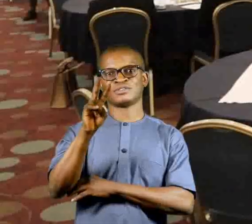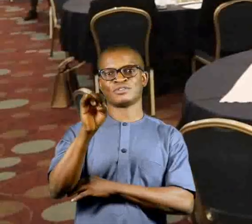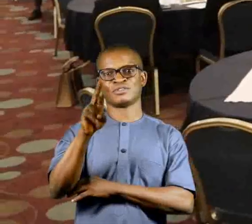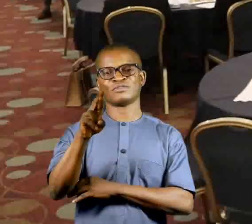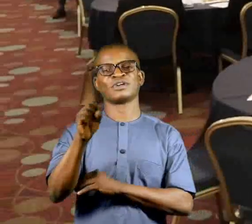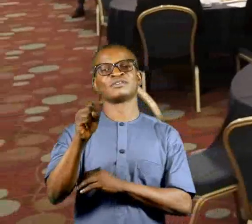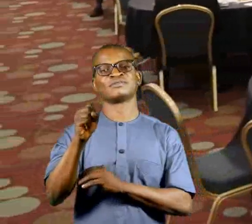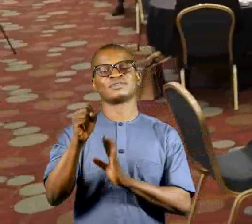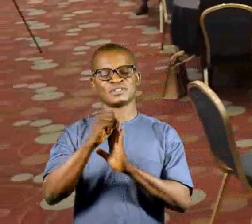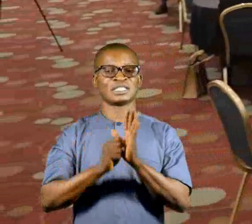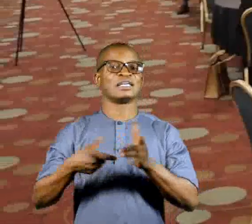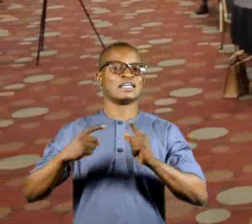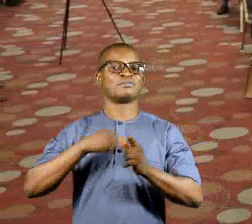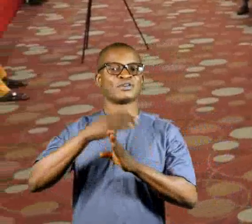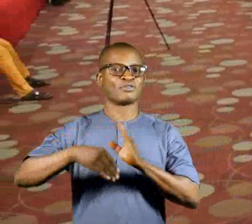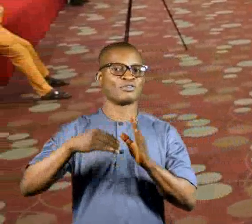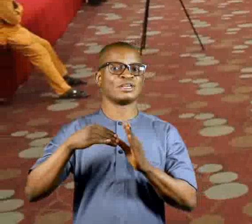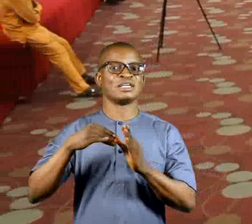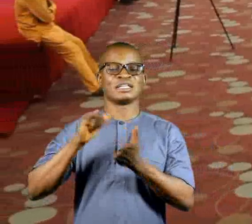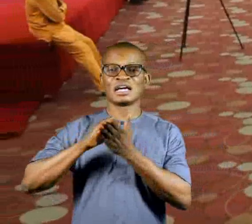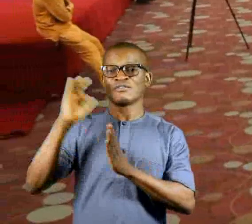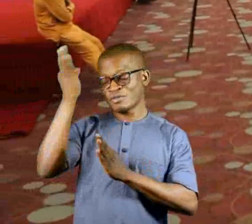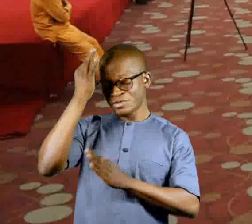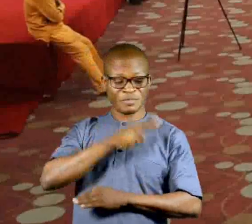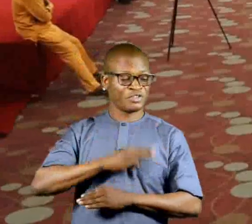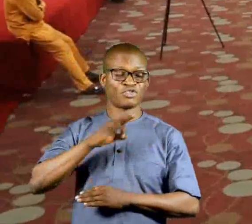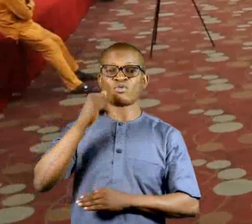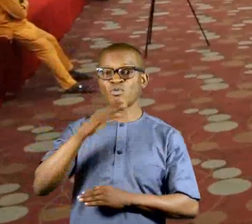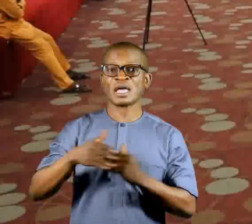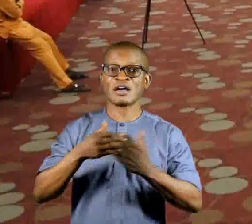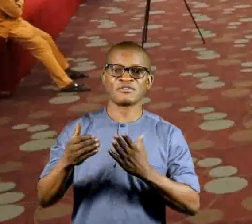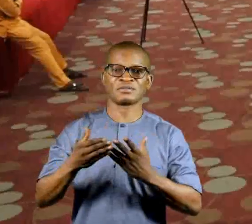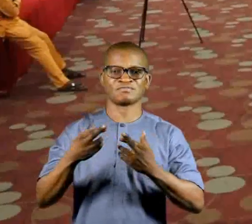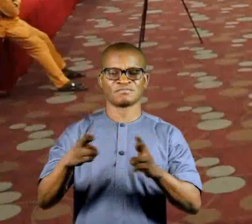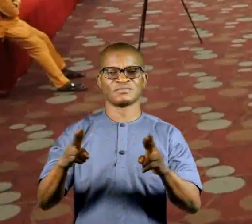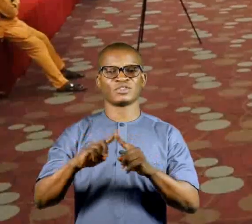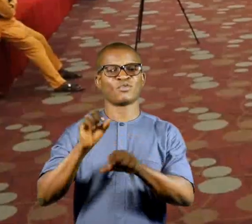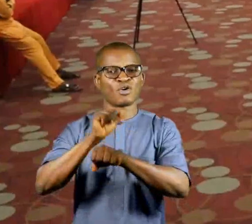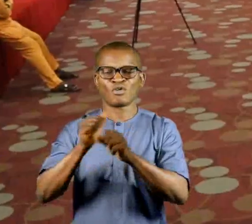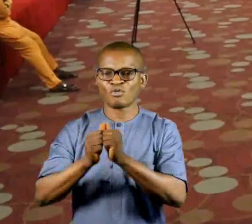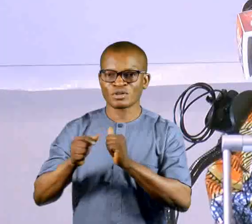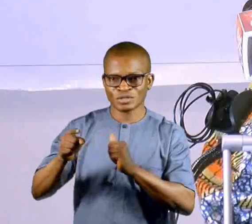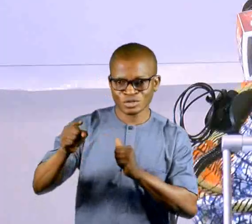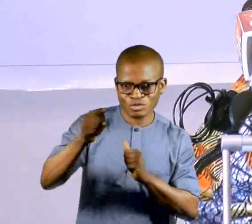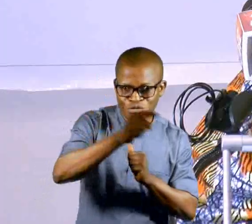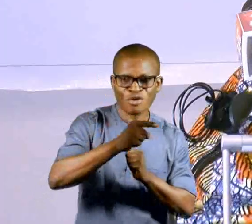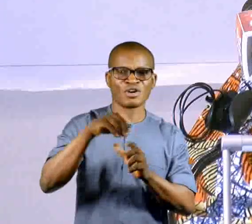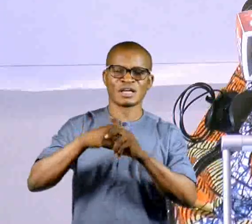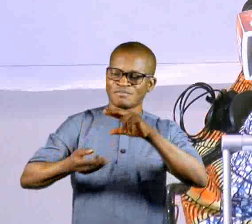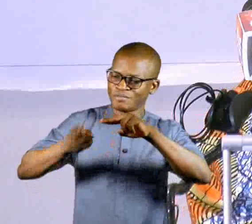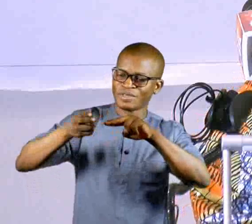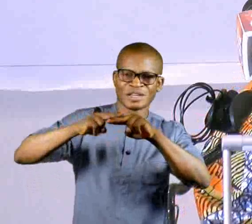Let me conclude by saying that the Federal Ministry of Women Affairs is committed to working with all of you in